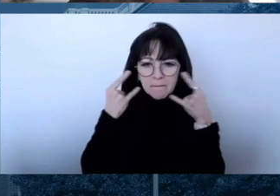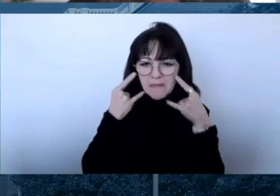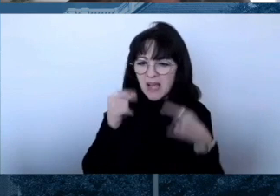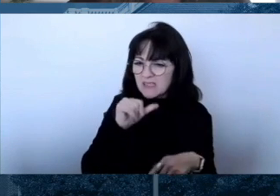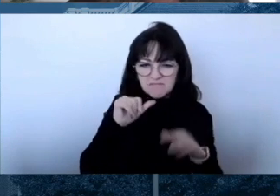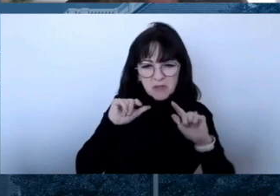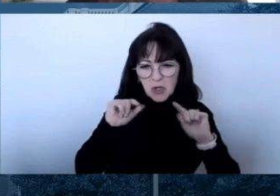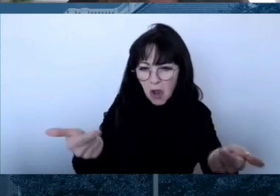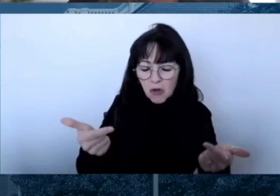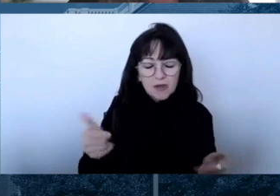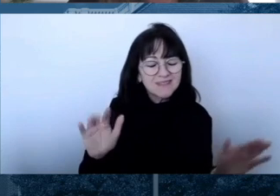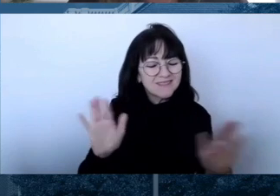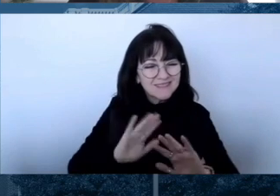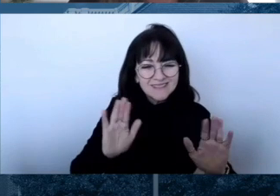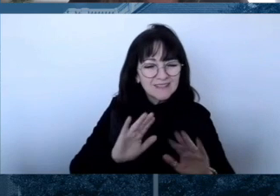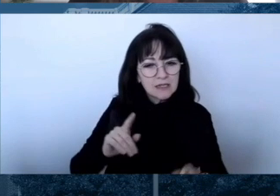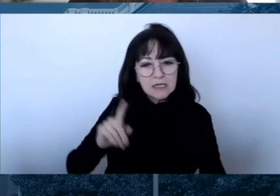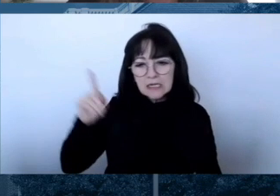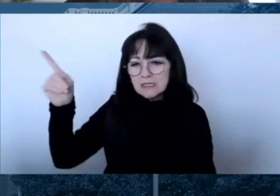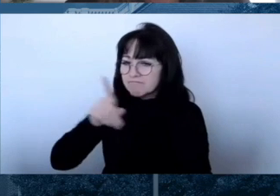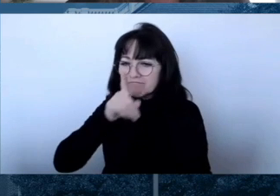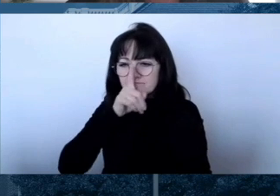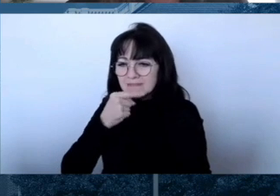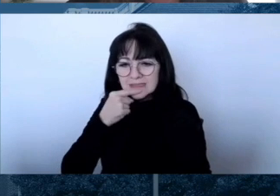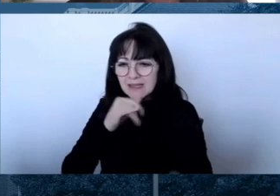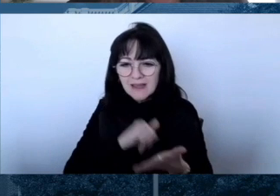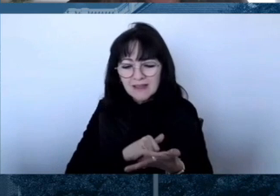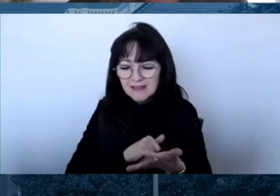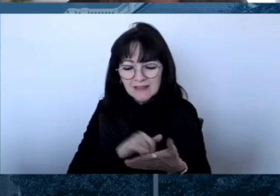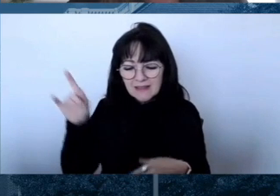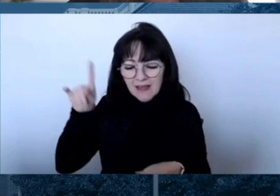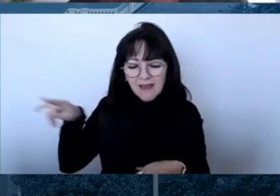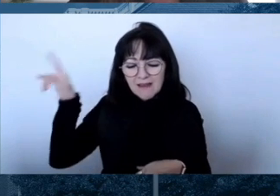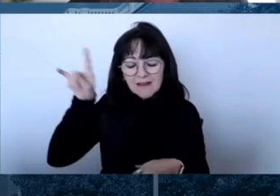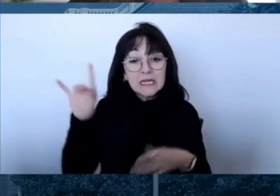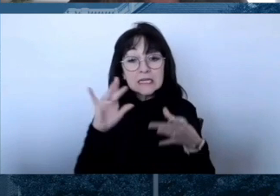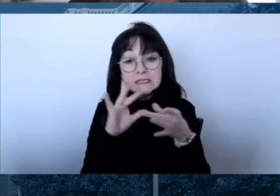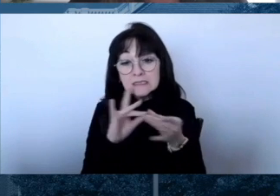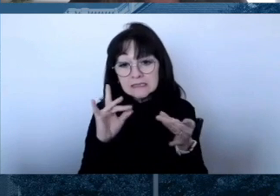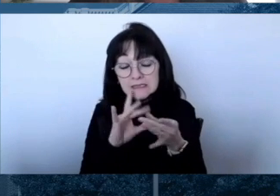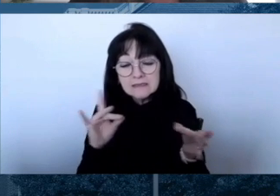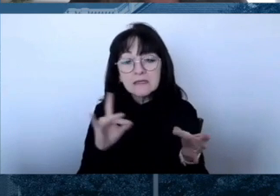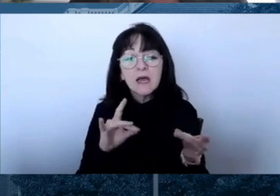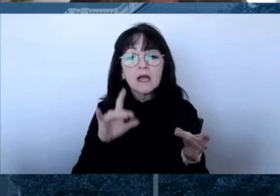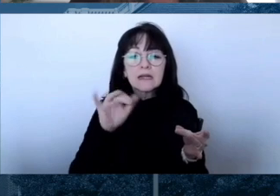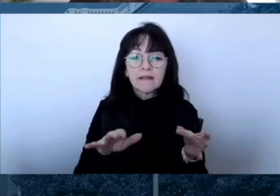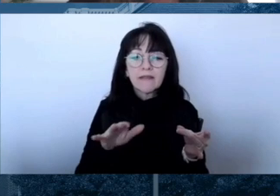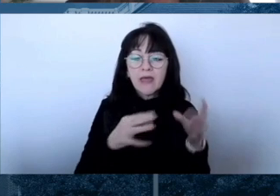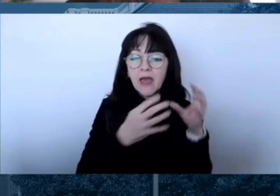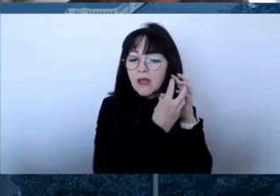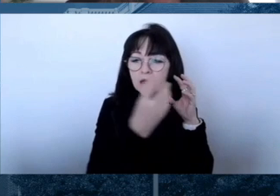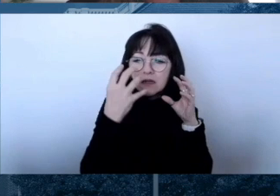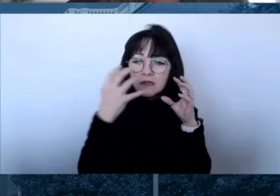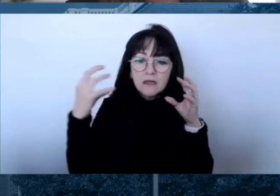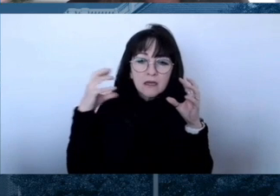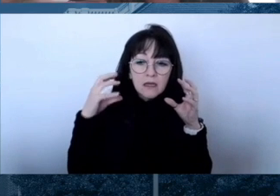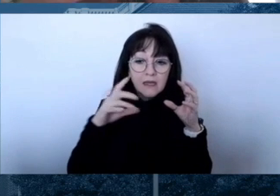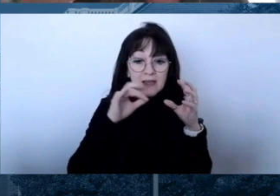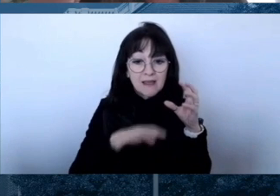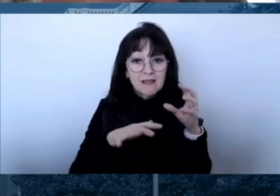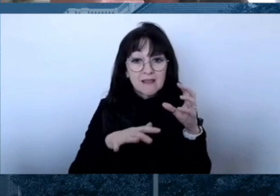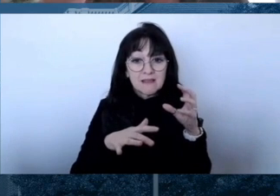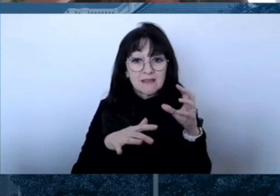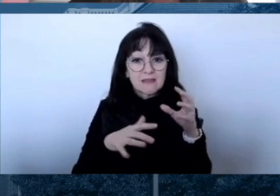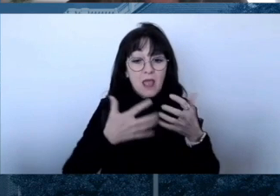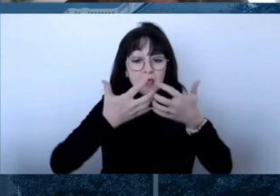can't wear, you shouldn't wear cloth face masks. However, they did say that respirators and KN95s, especially those which